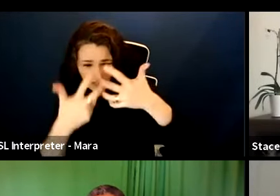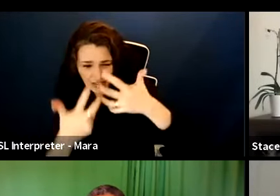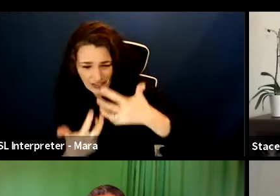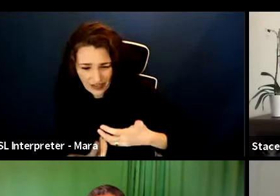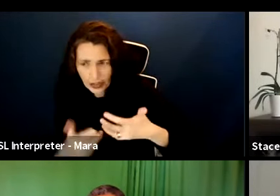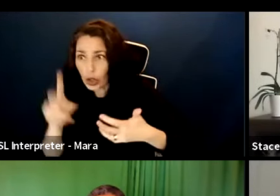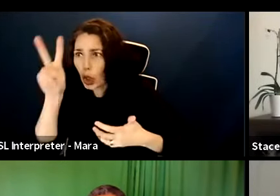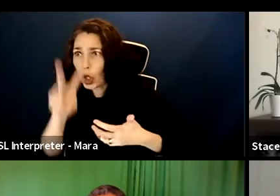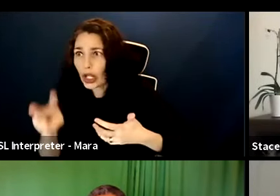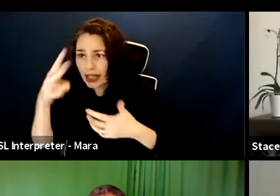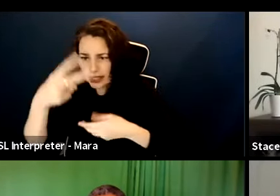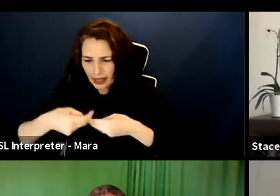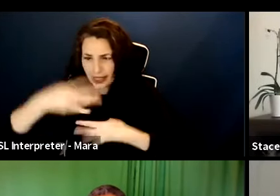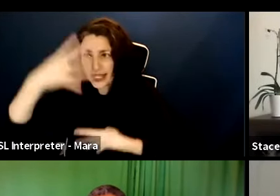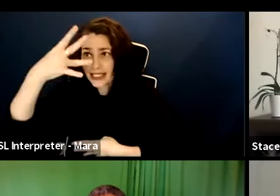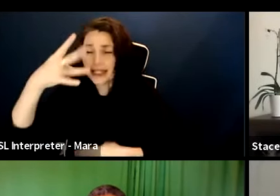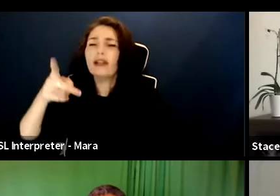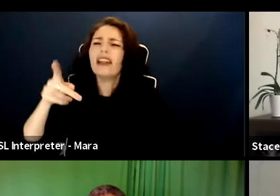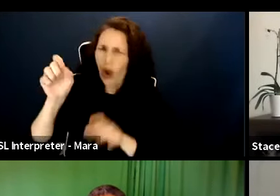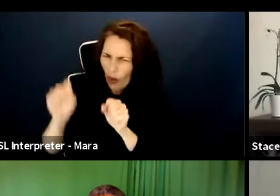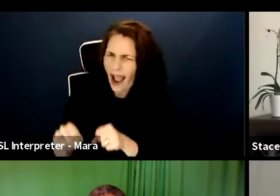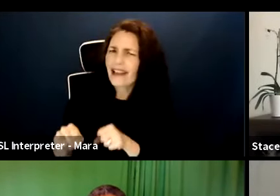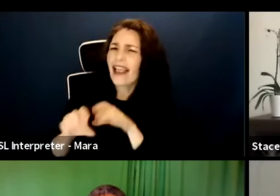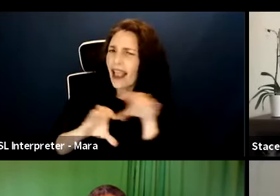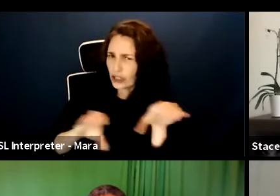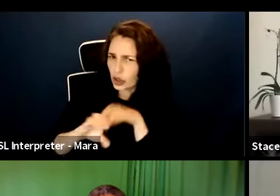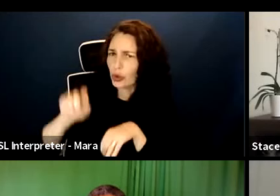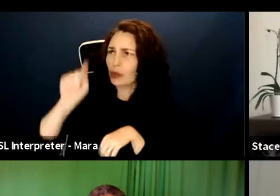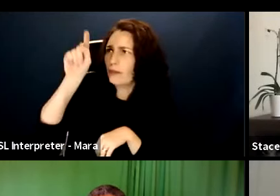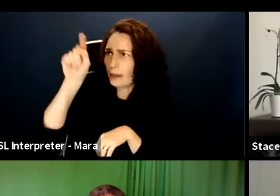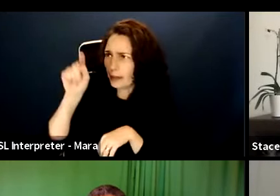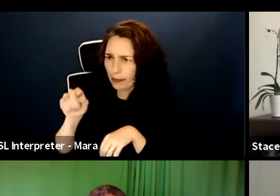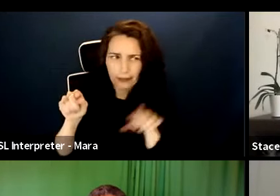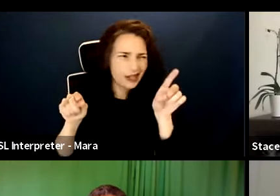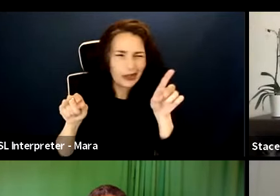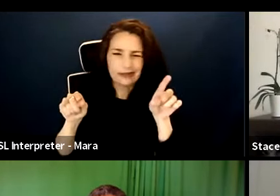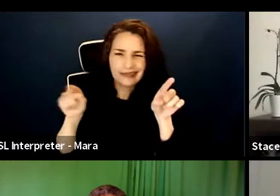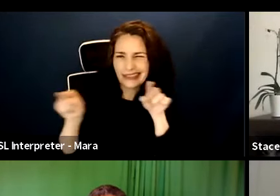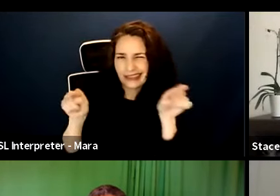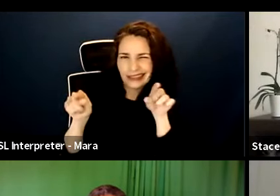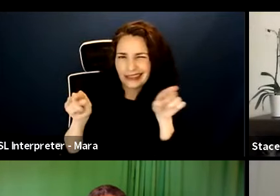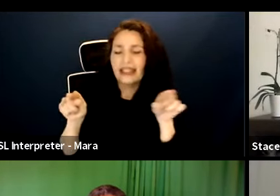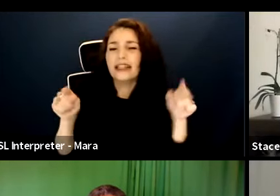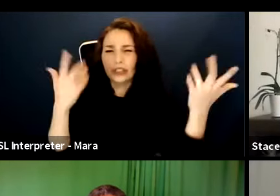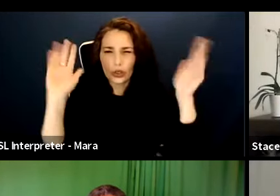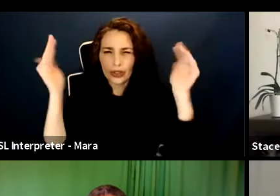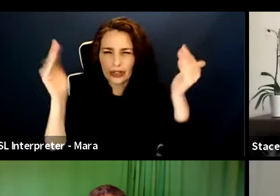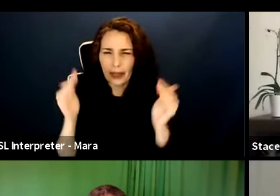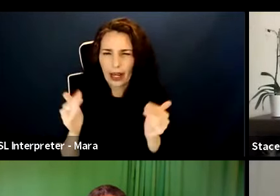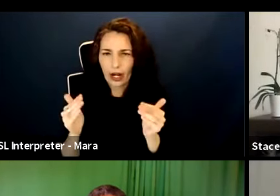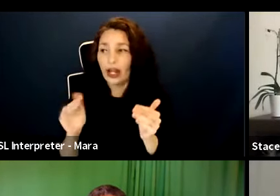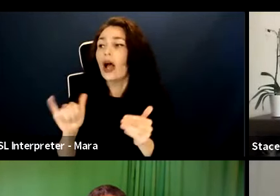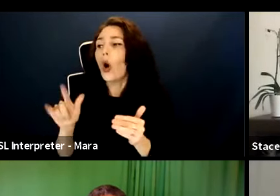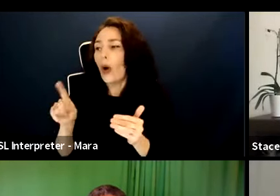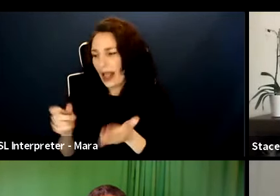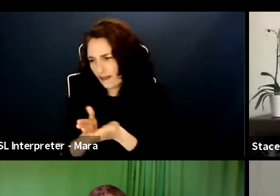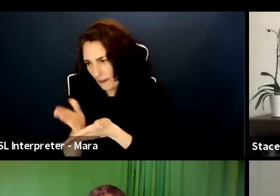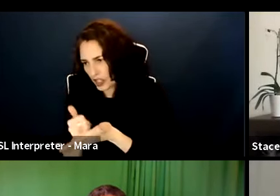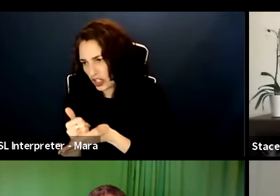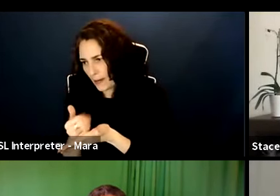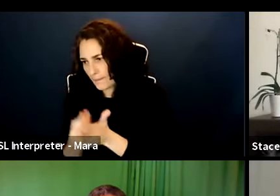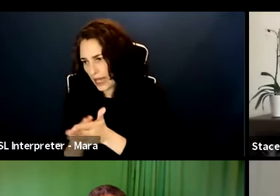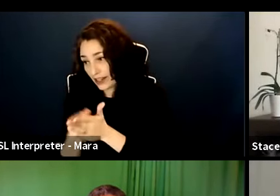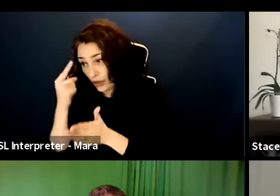I need to have this much budget or like, okay, I have to have, you know, money for this and money for this and money for this.